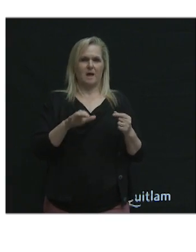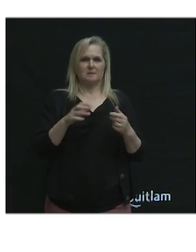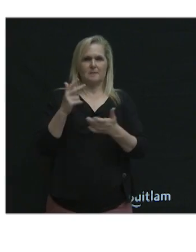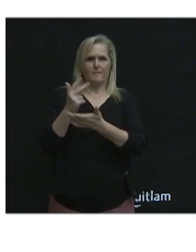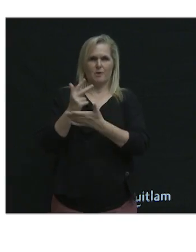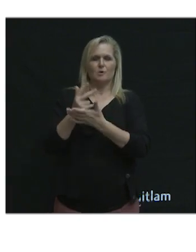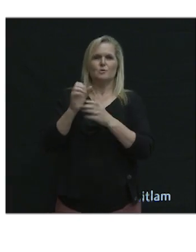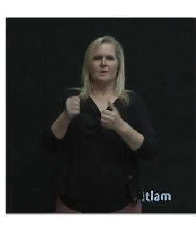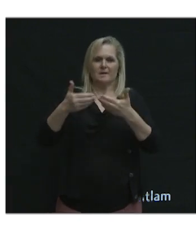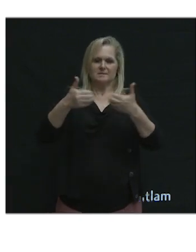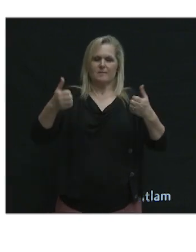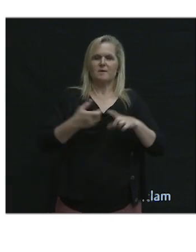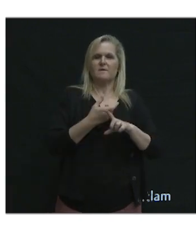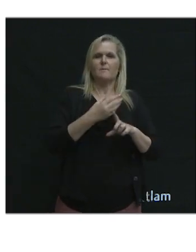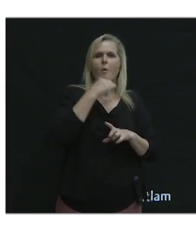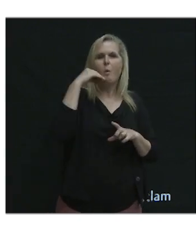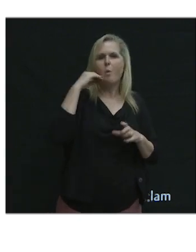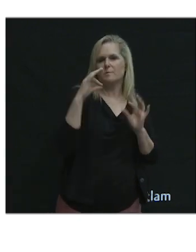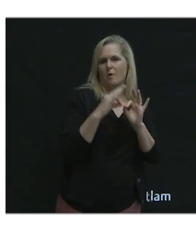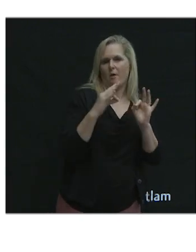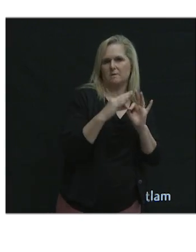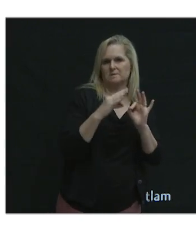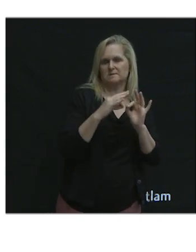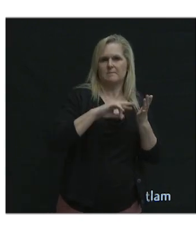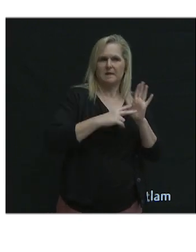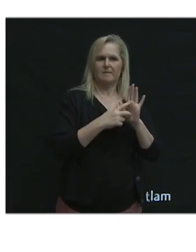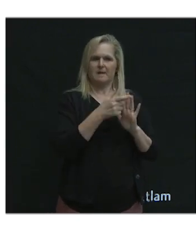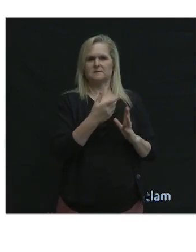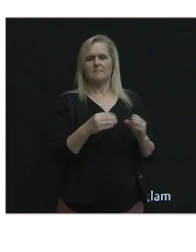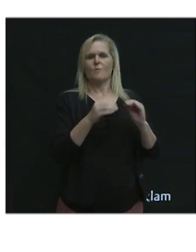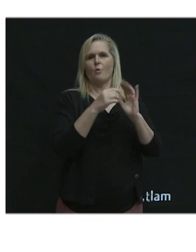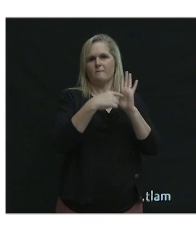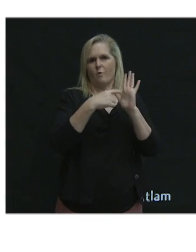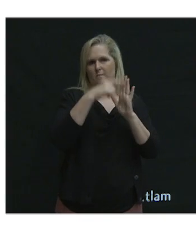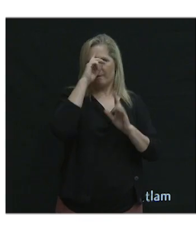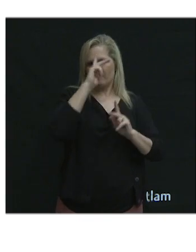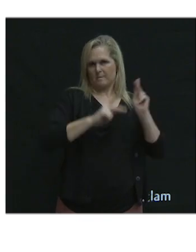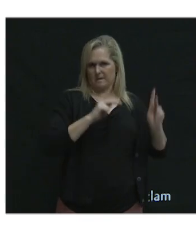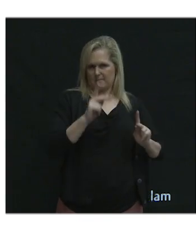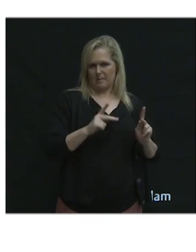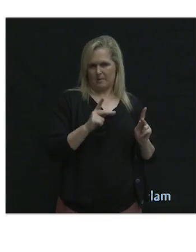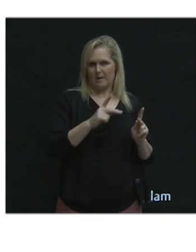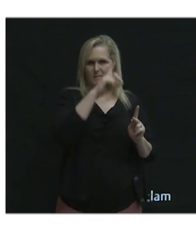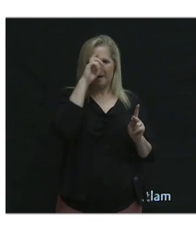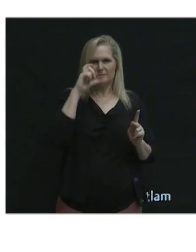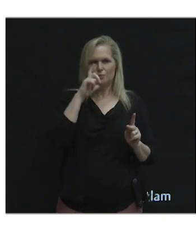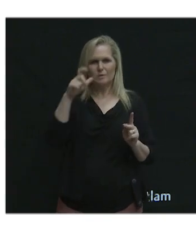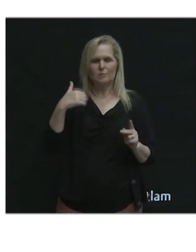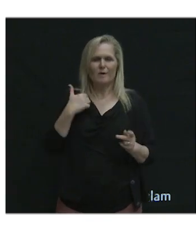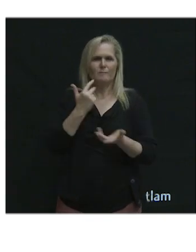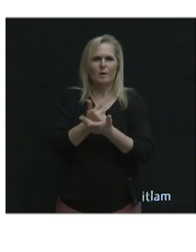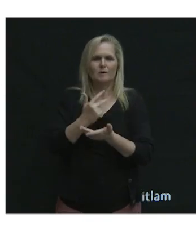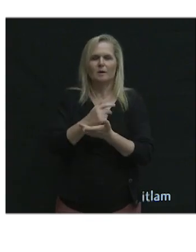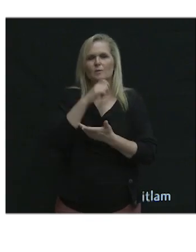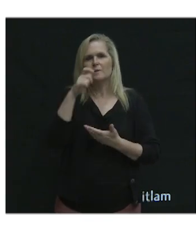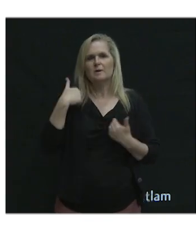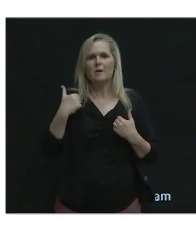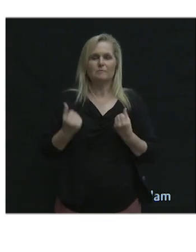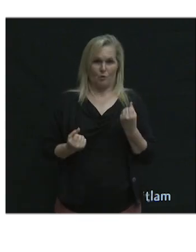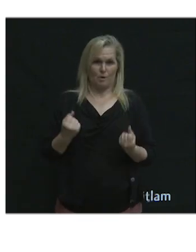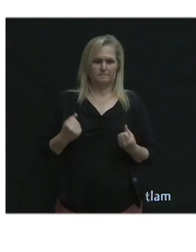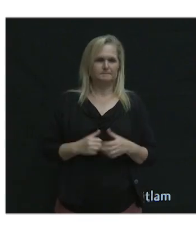costs. So make it more affordable for people, for housing for people.